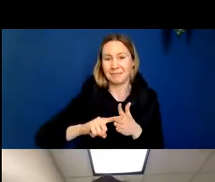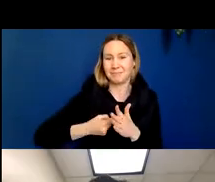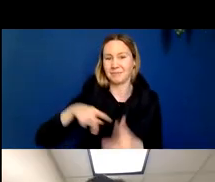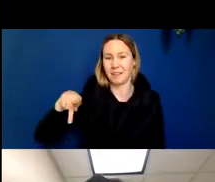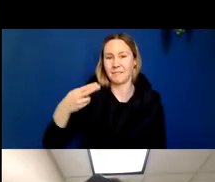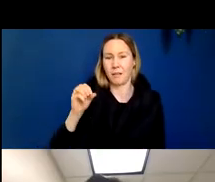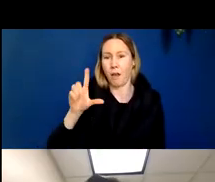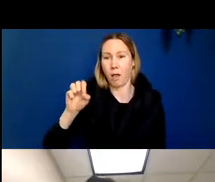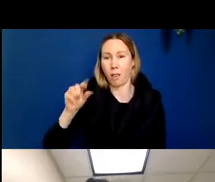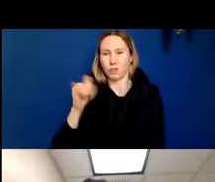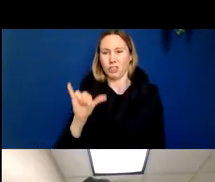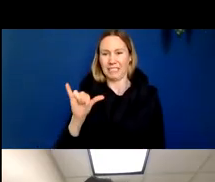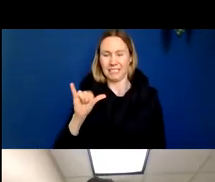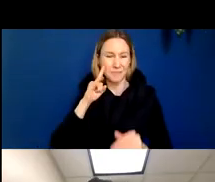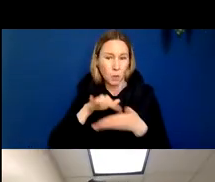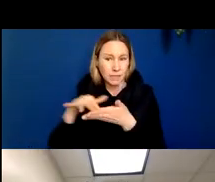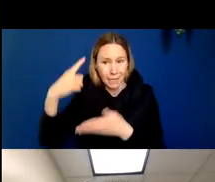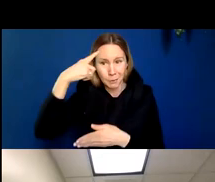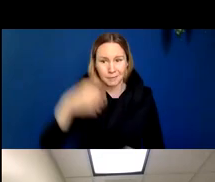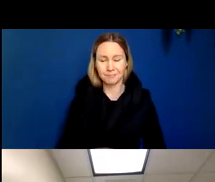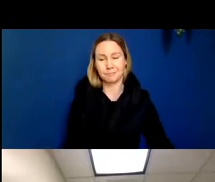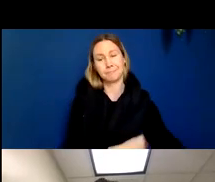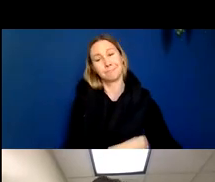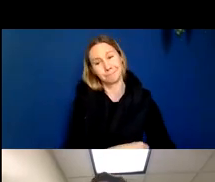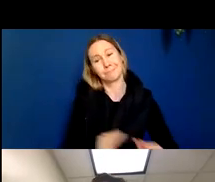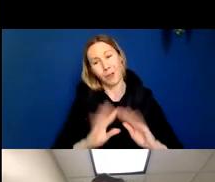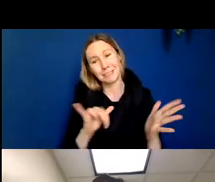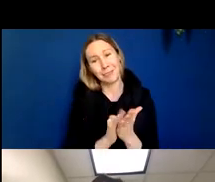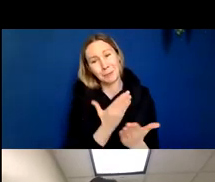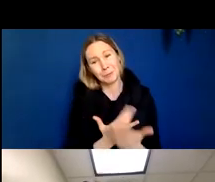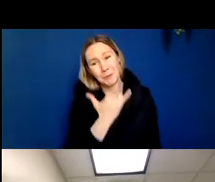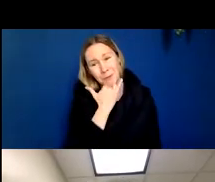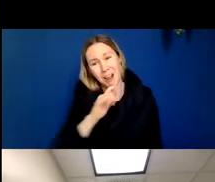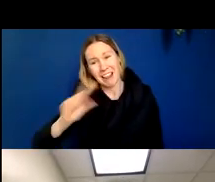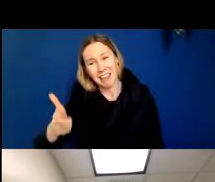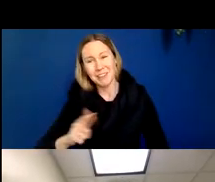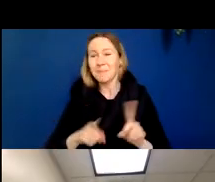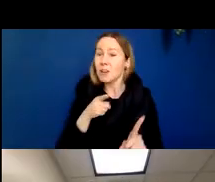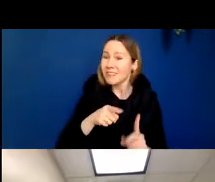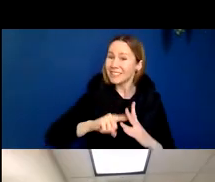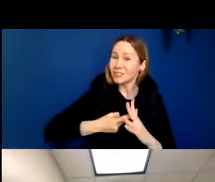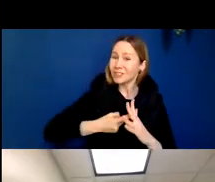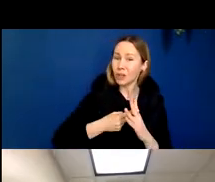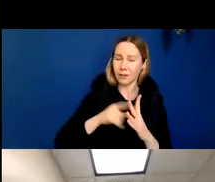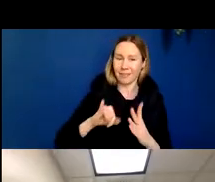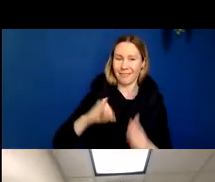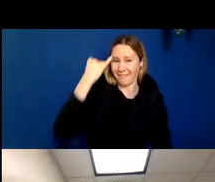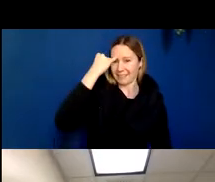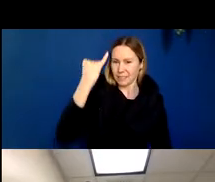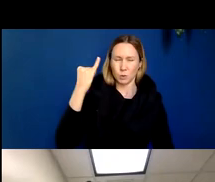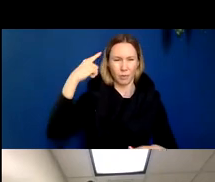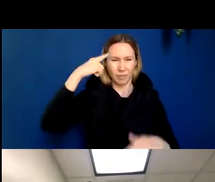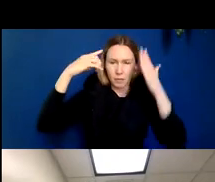science. Obviously, this was proven wrong subsequently, but he really began the idea of localizing certain